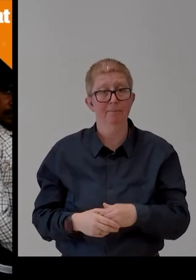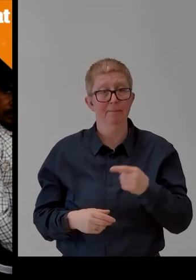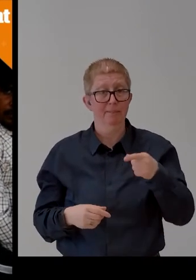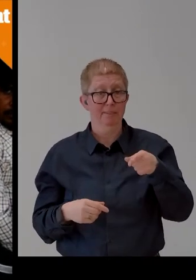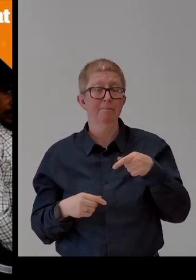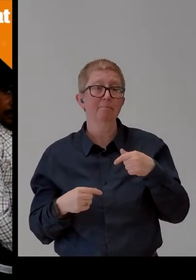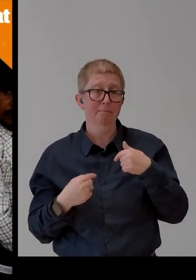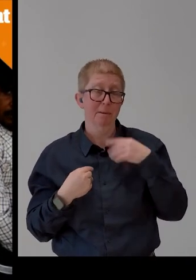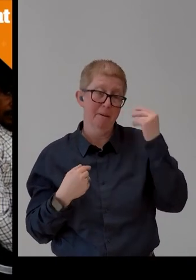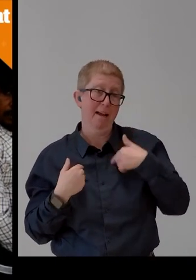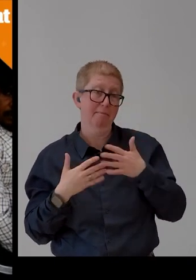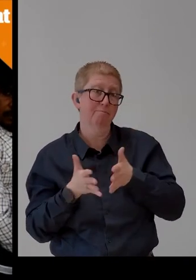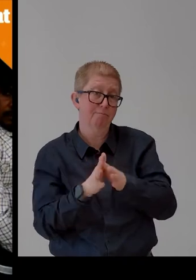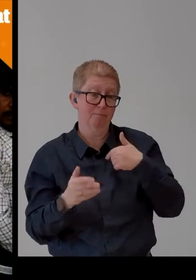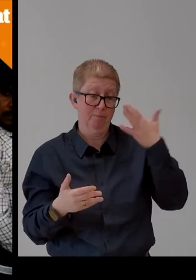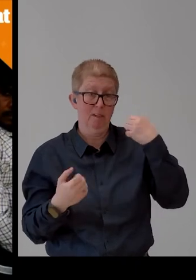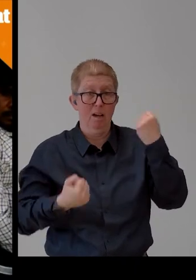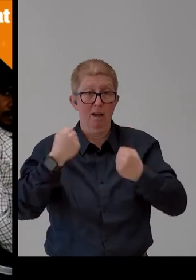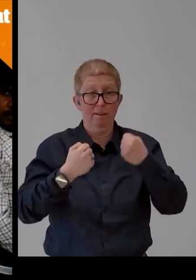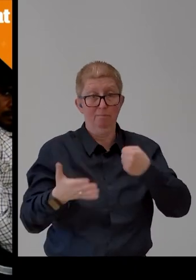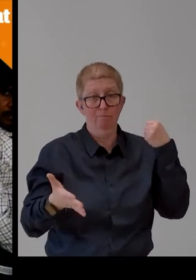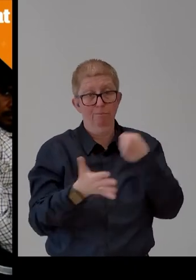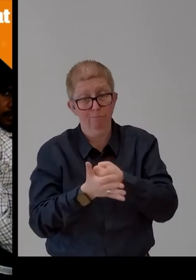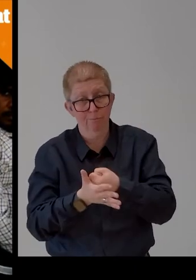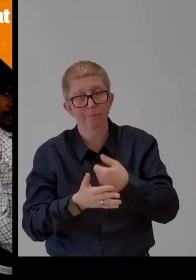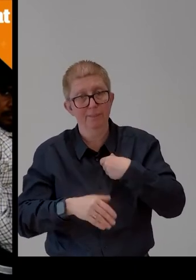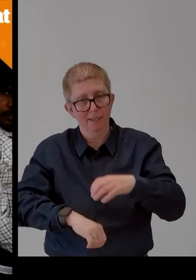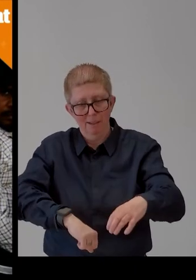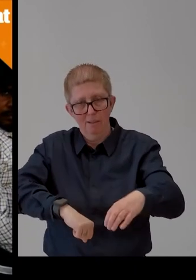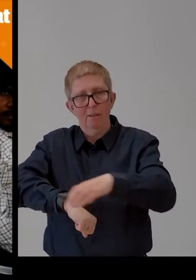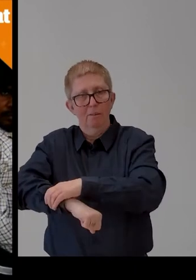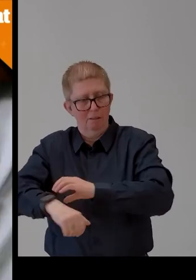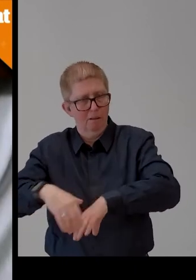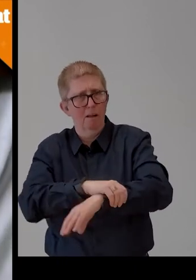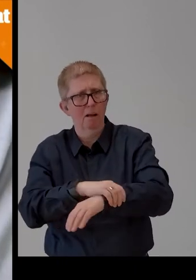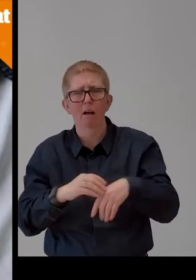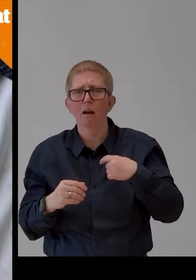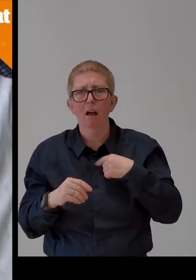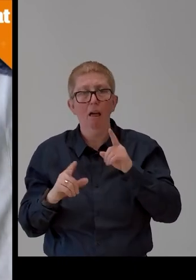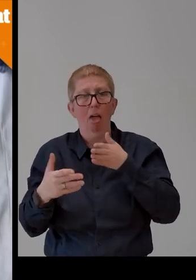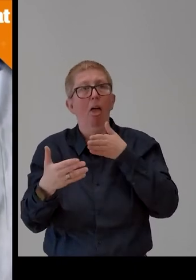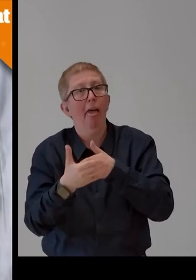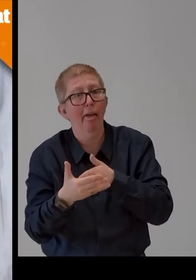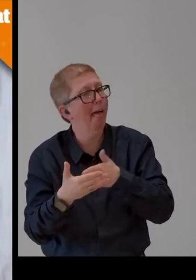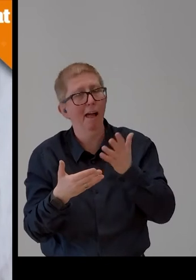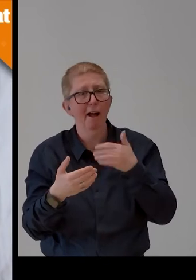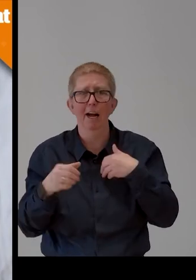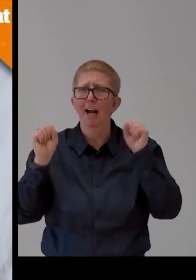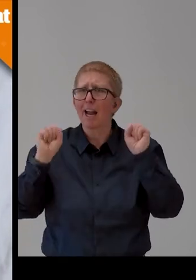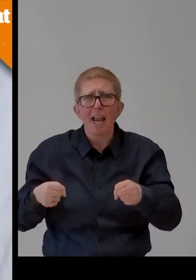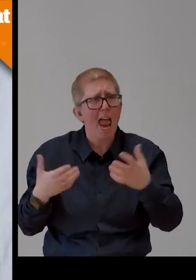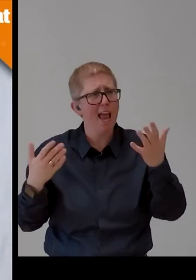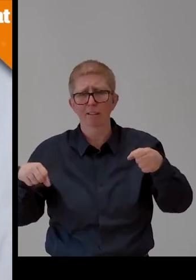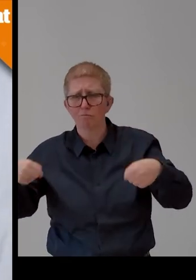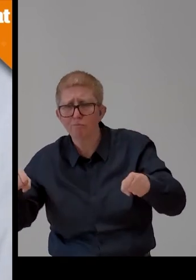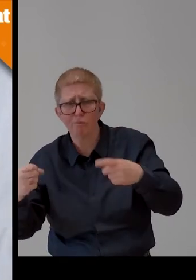everything and has no limitation in his daily life. He can even drive a motorcycle. The prosthesis